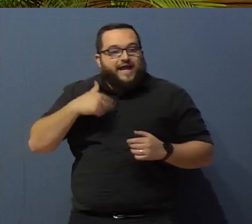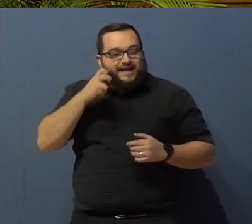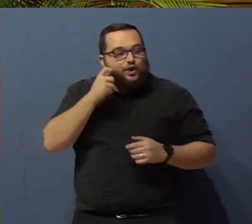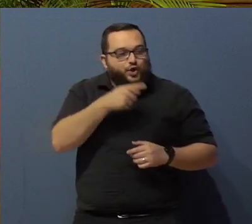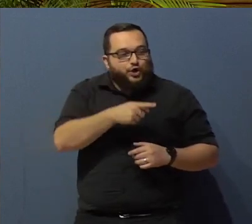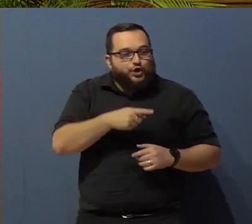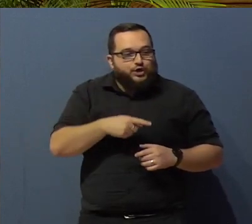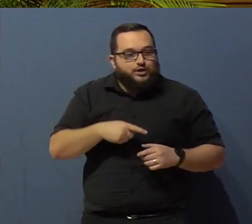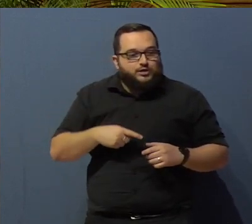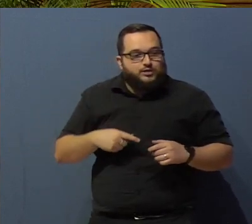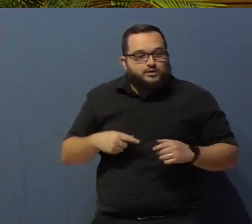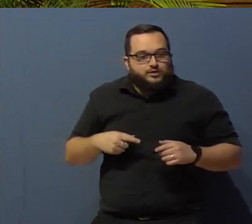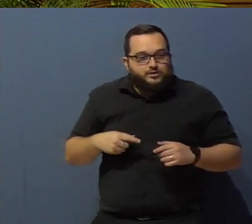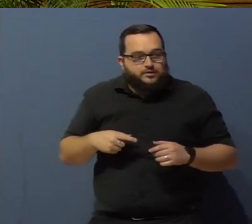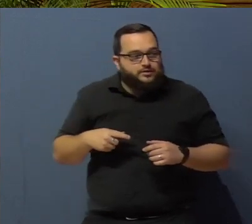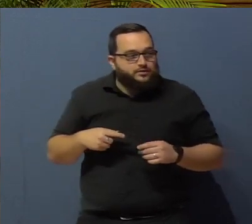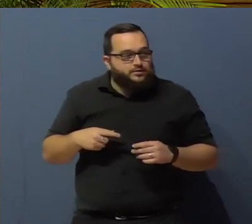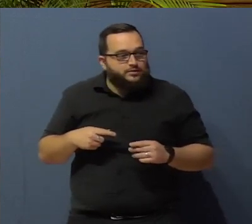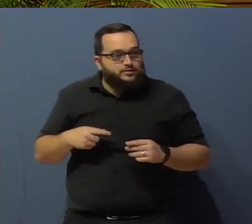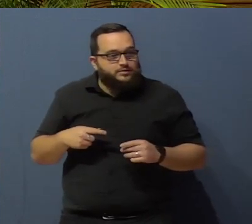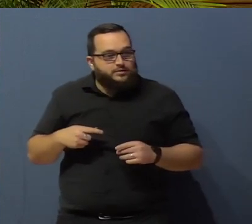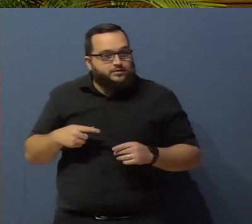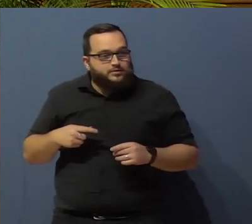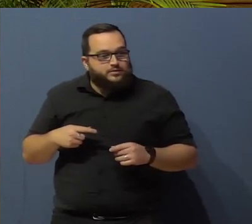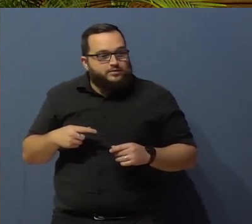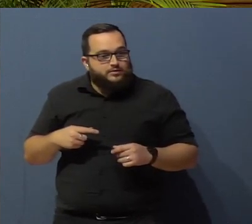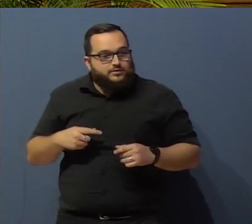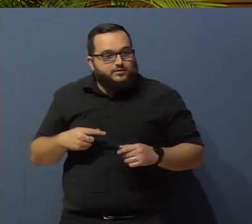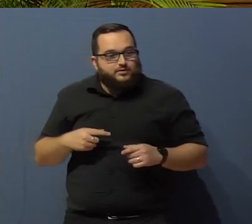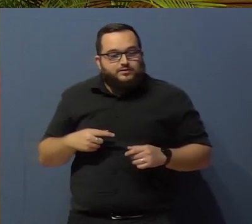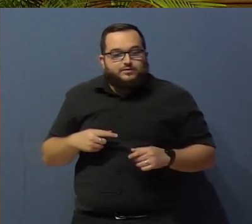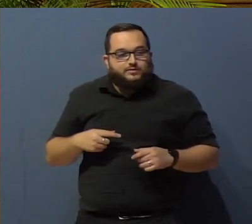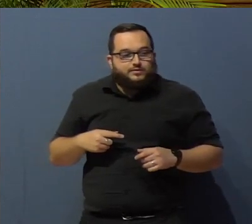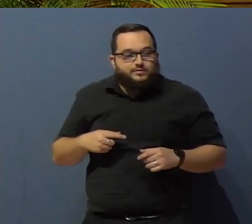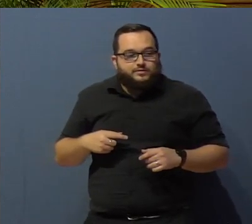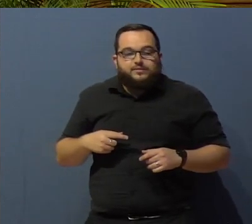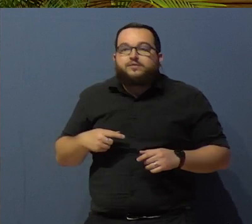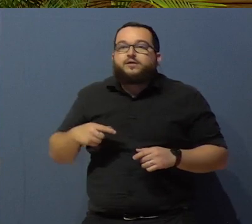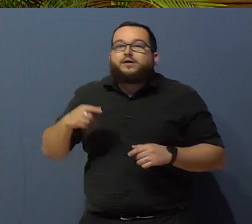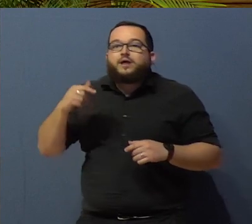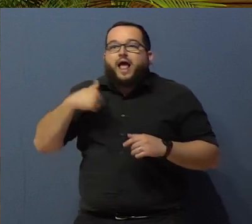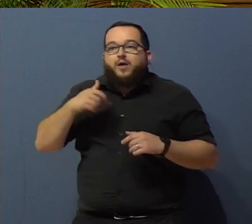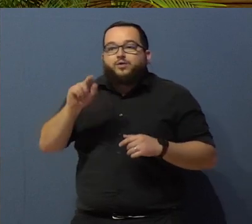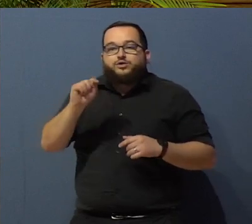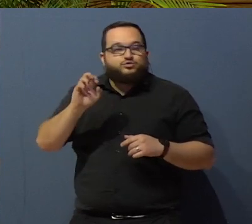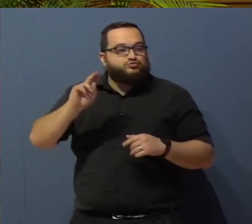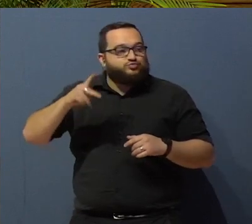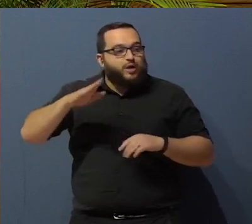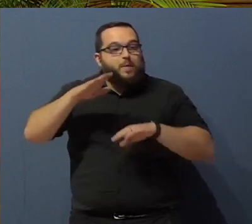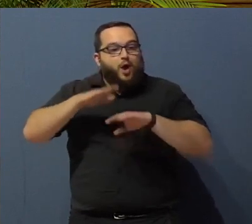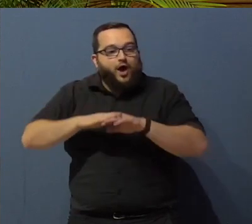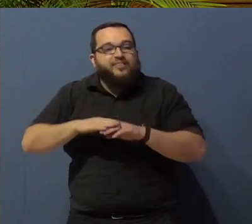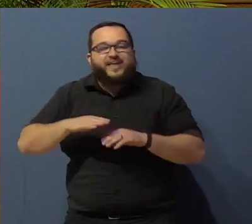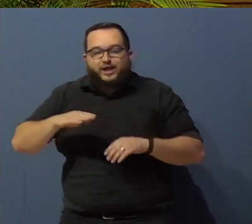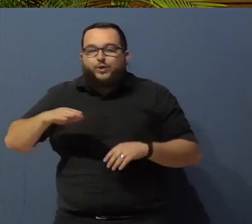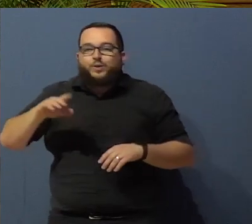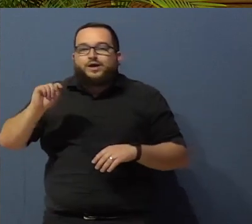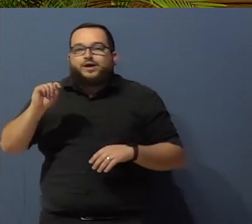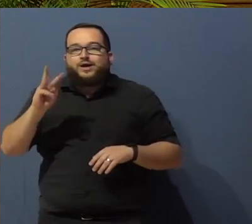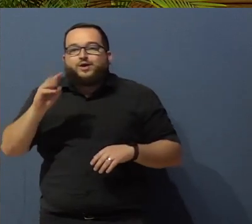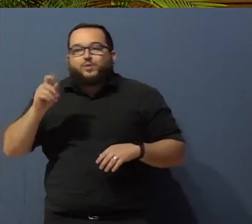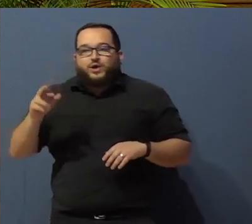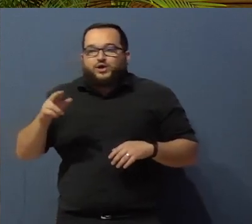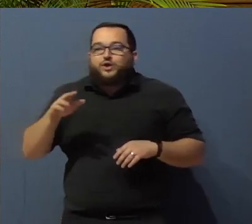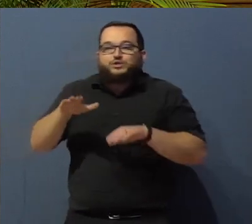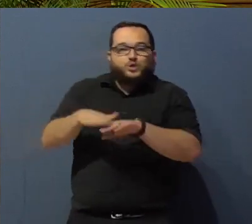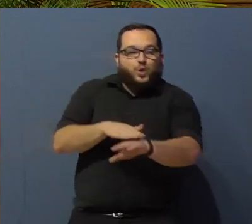When an idea came to my mind, I'd spew it out. I was Trump on Twitter. And God said, slow down. Think before you